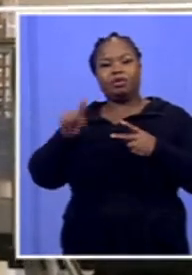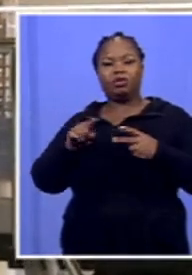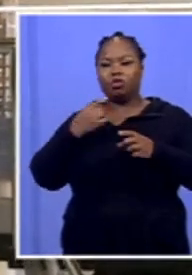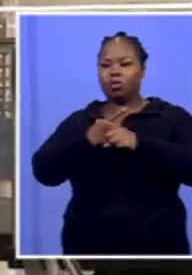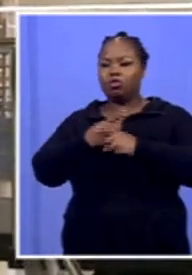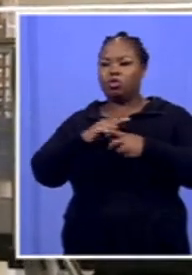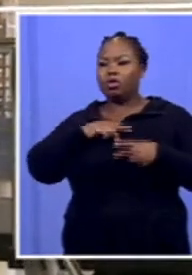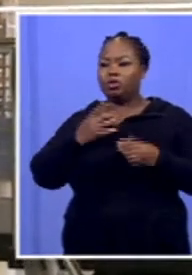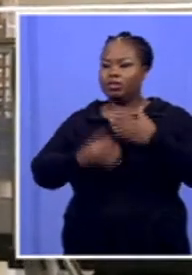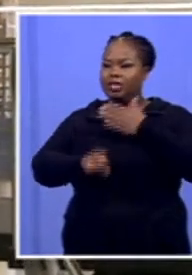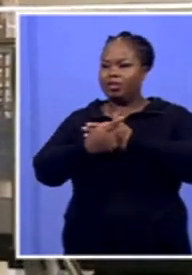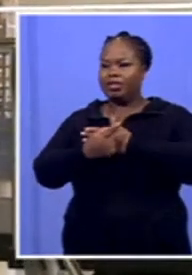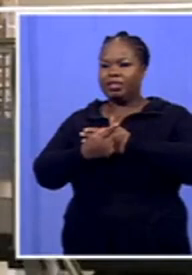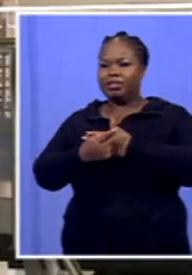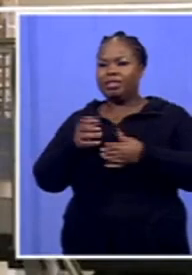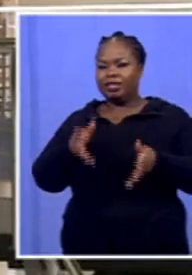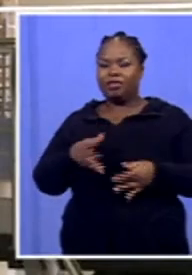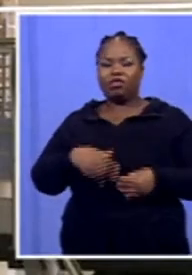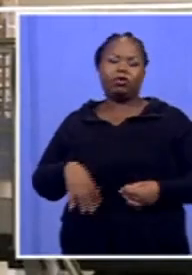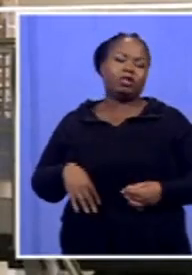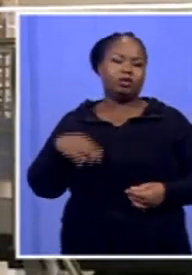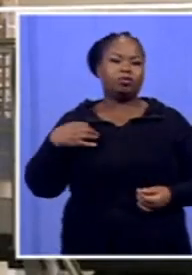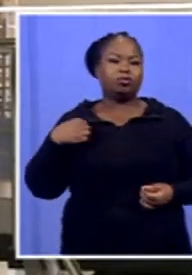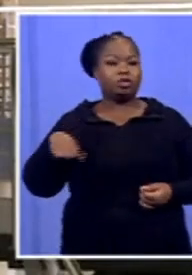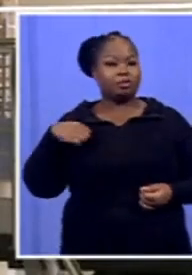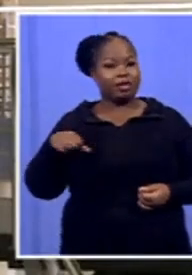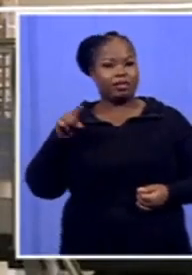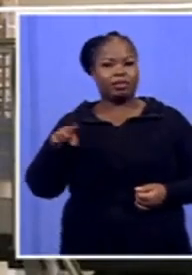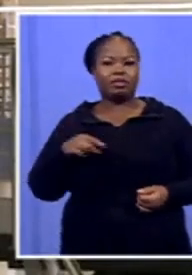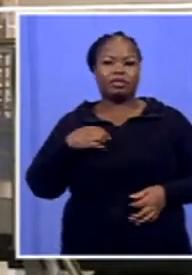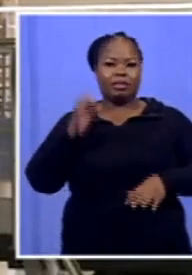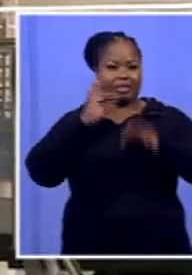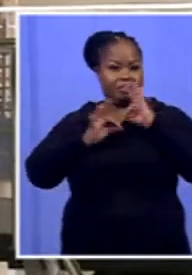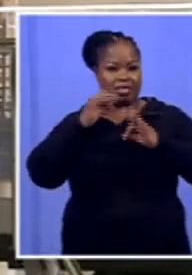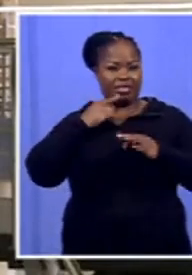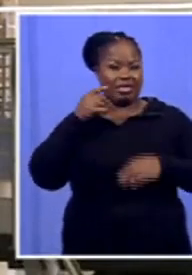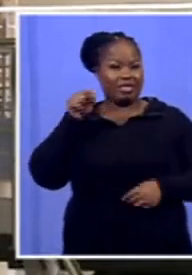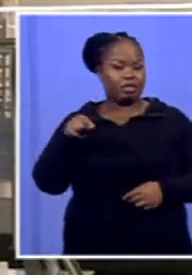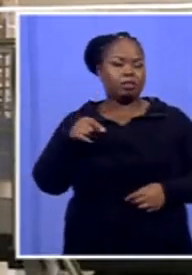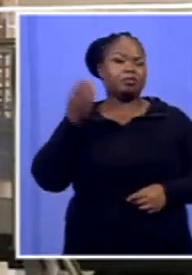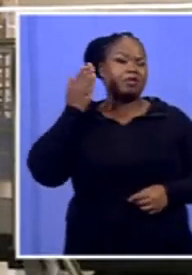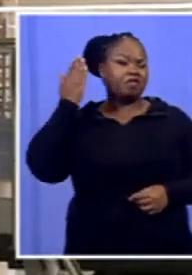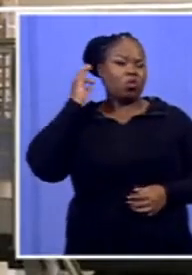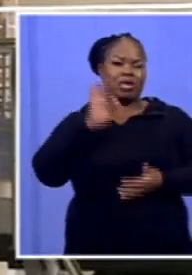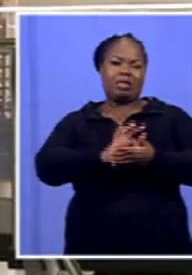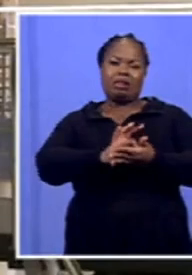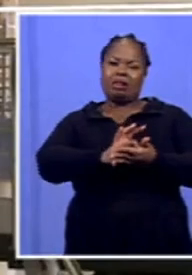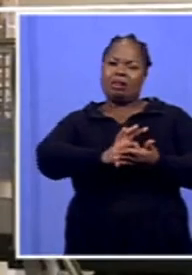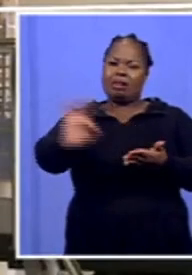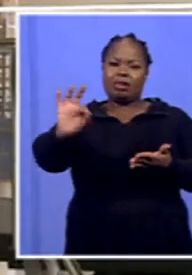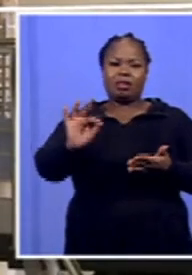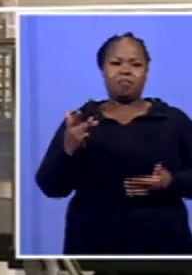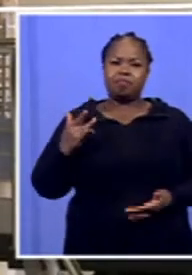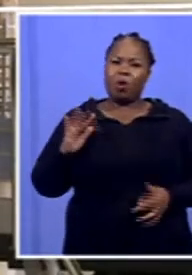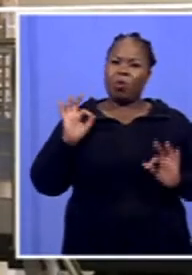has been happening here at Steve Chweta Municipality. I can tell you that, Desiree, the town, it used to be one of the cleanest towns here in Mpumalanga, but now,